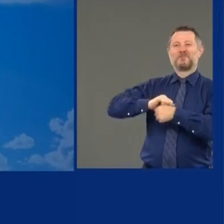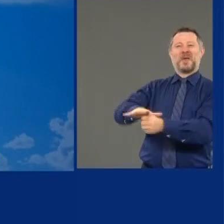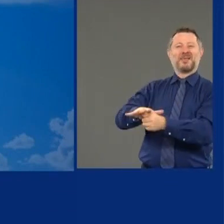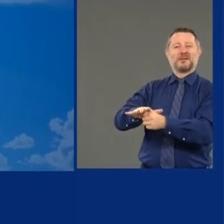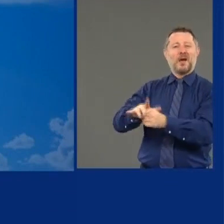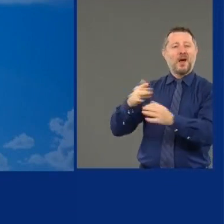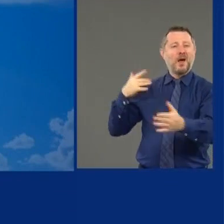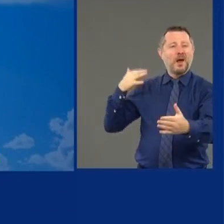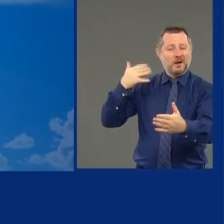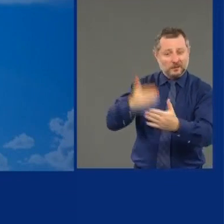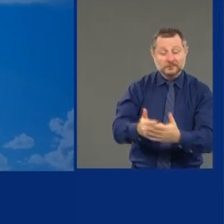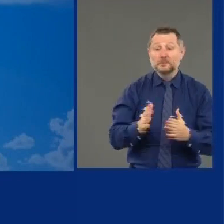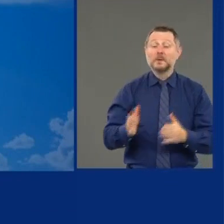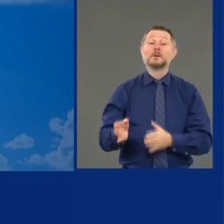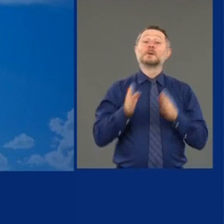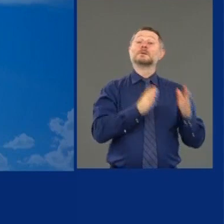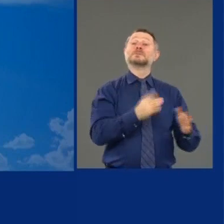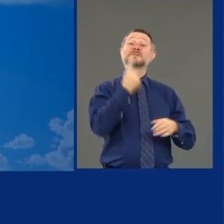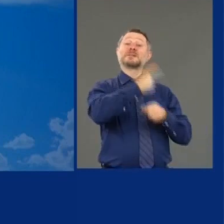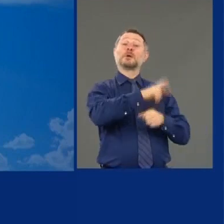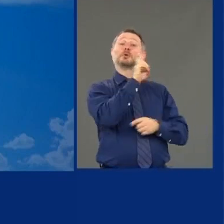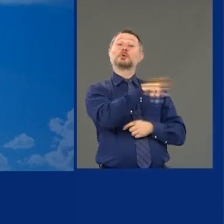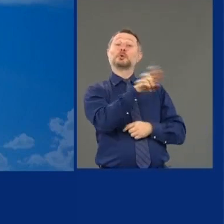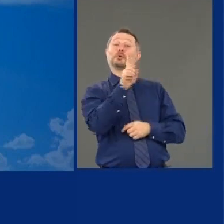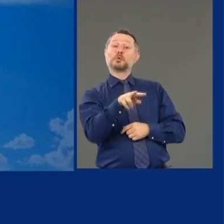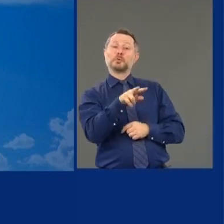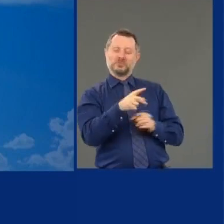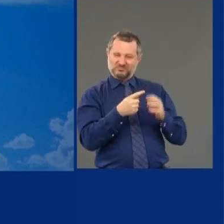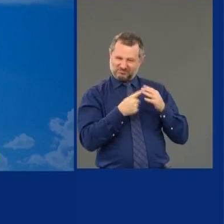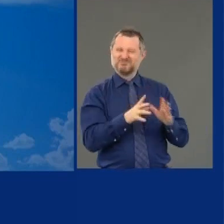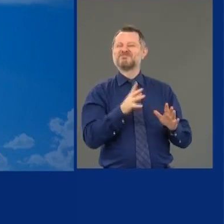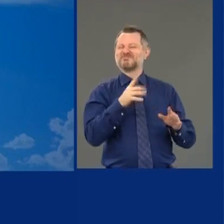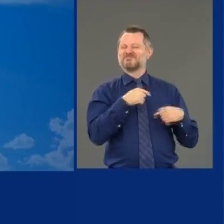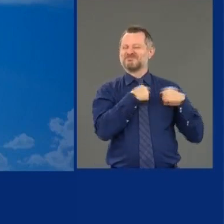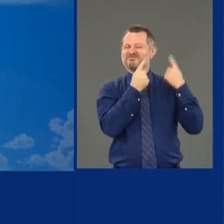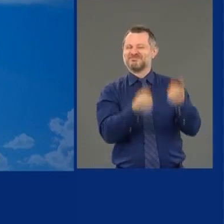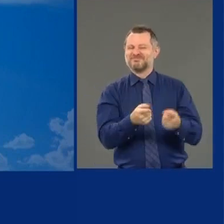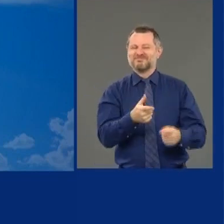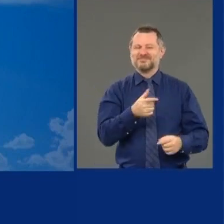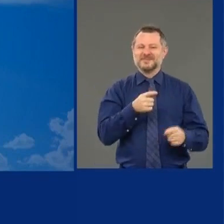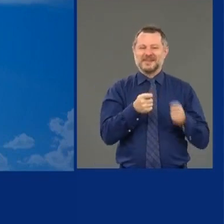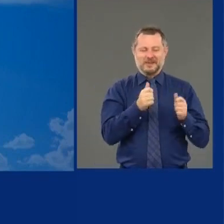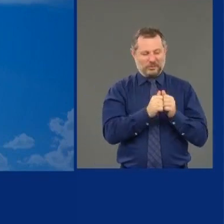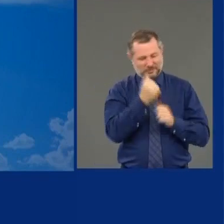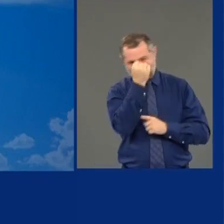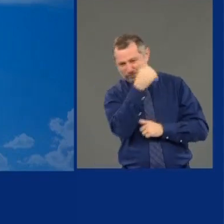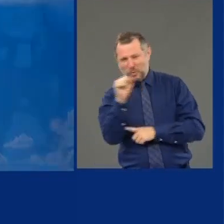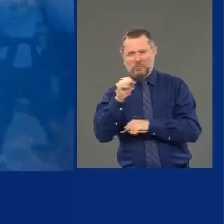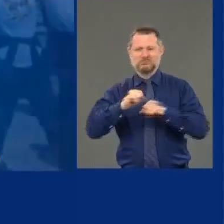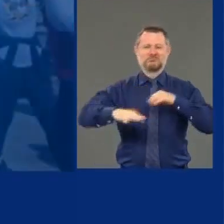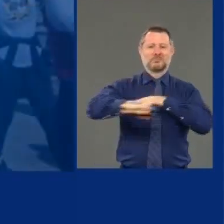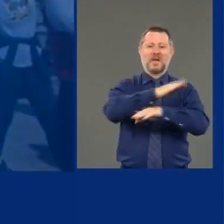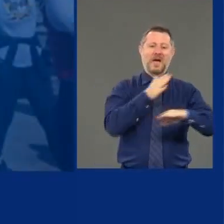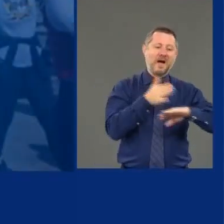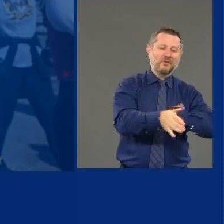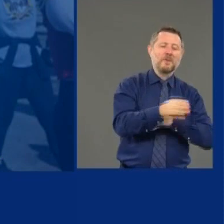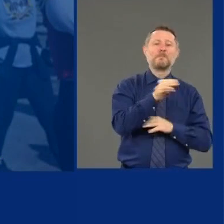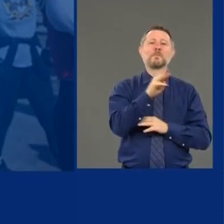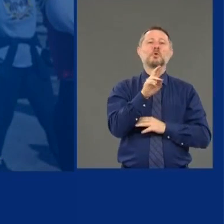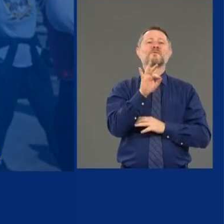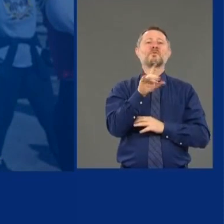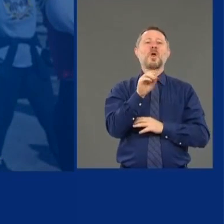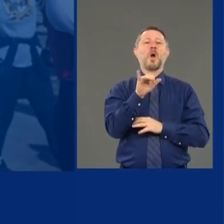started in New York. It's day 22 since we've been dealing with the civil unrest after Mr. Floyd's murder.